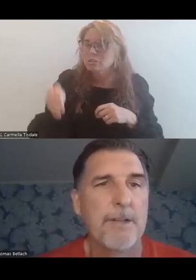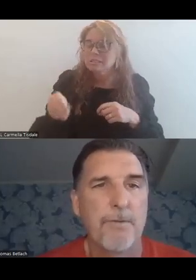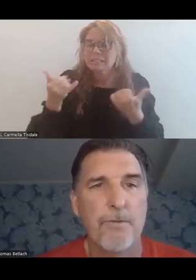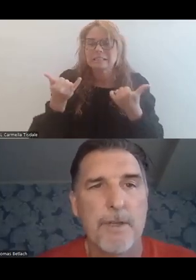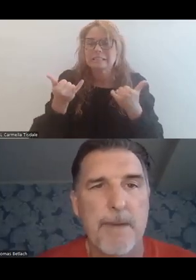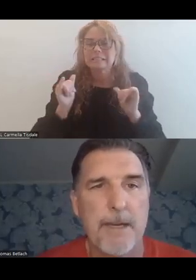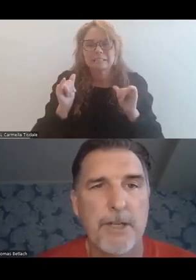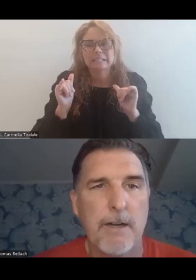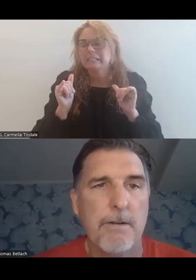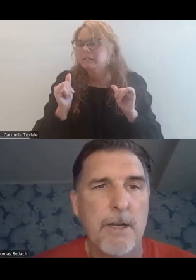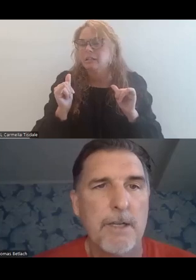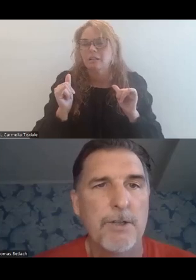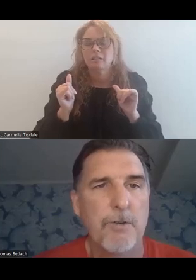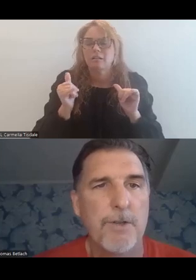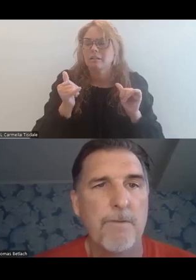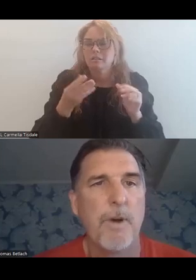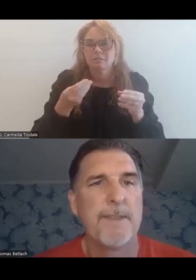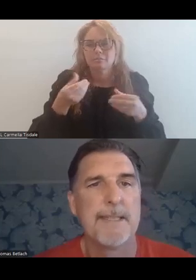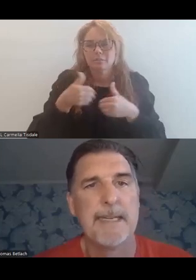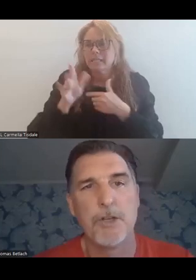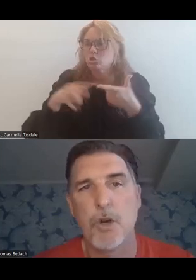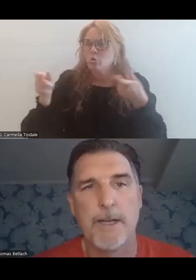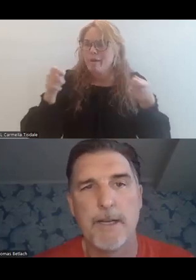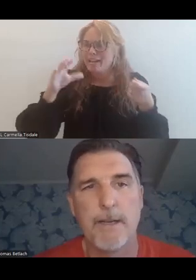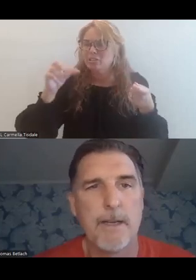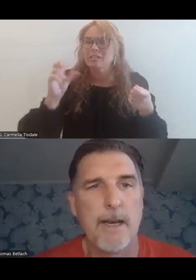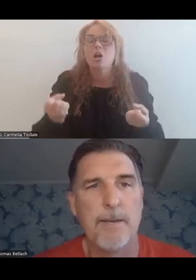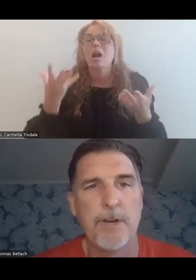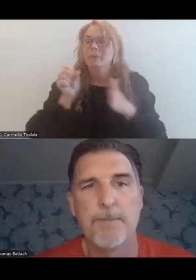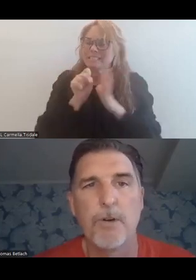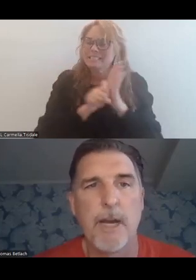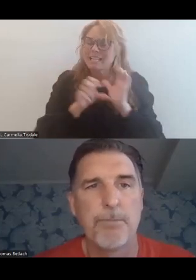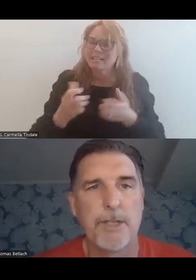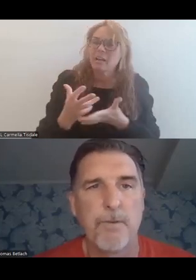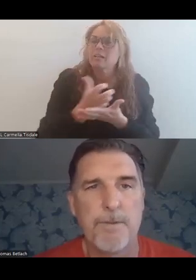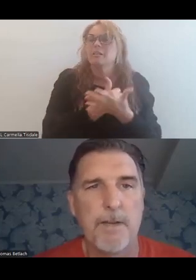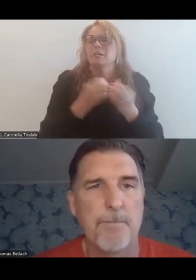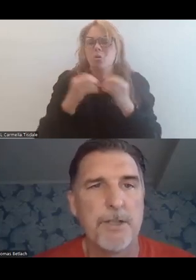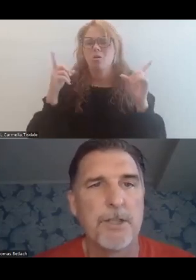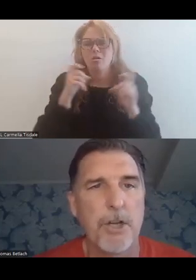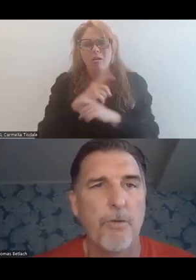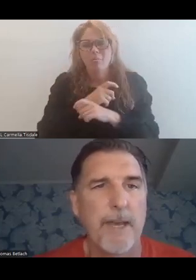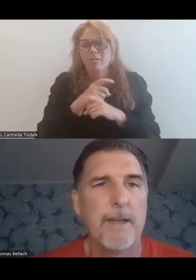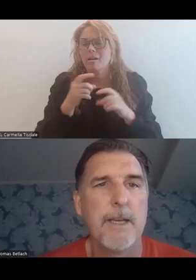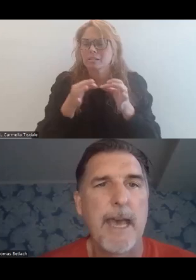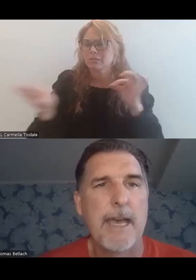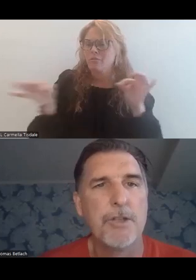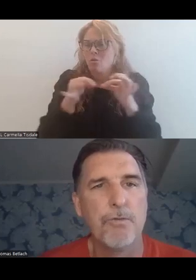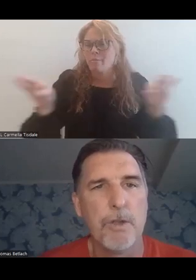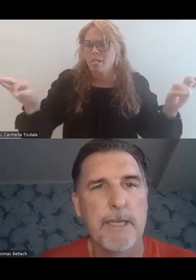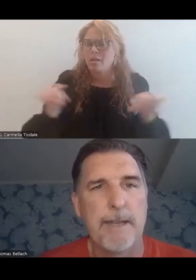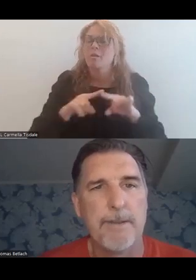still passed through to managed care in terms of what the state can draw in, but it's more complex formula. But just to know that